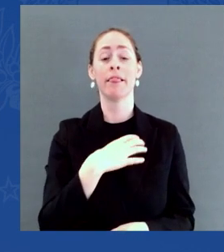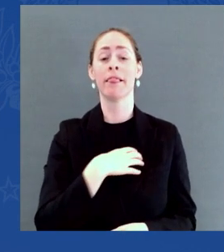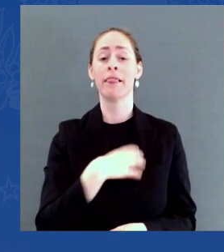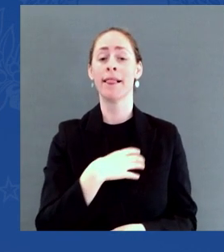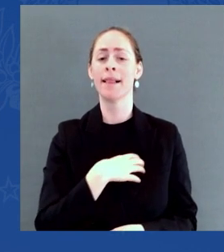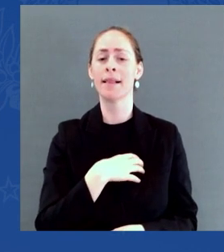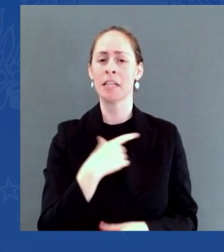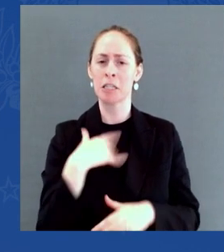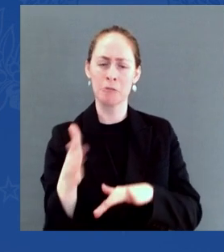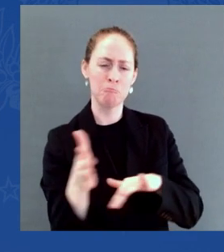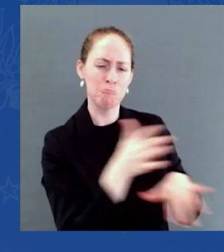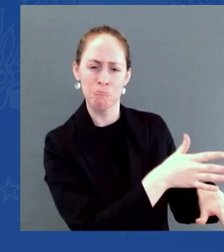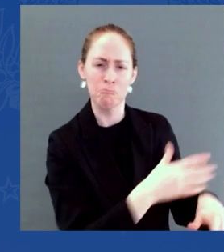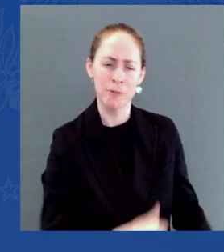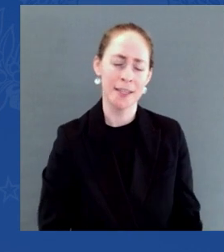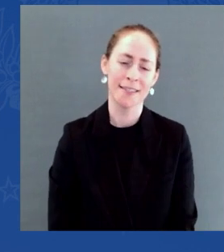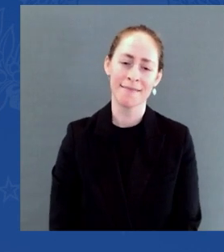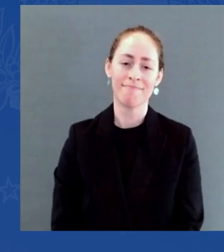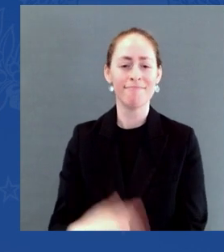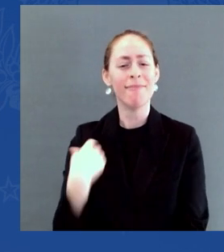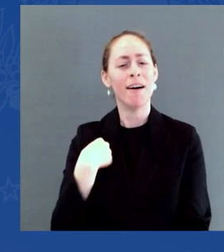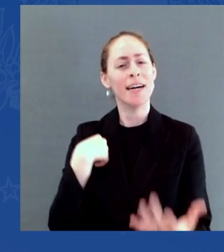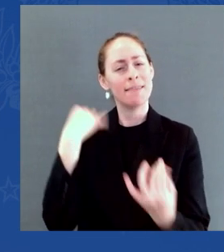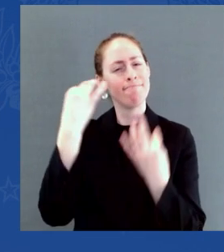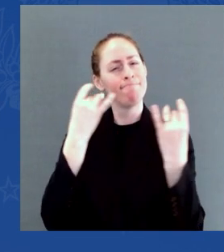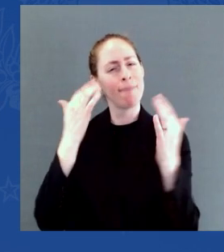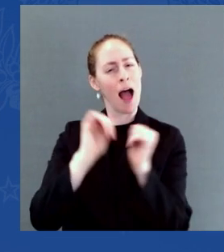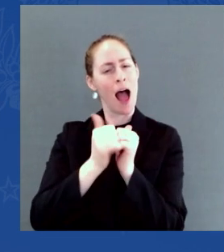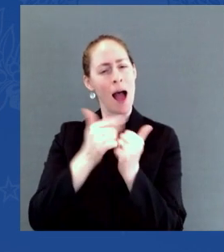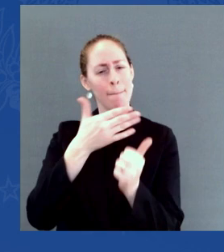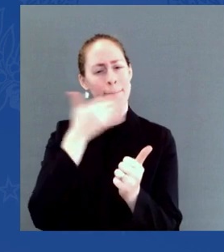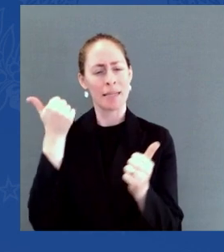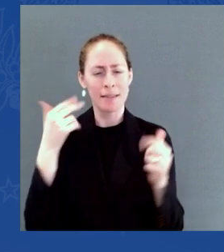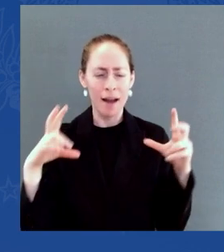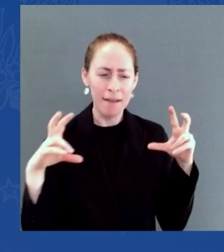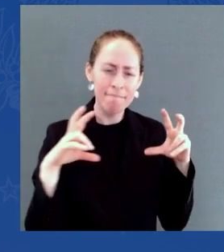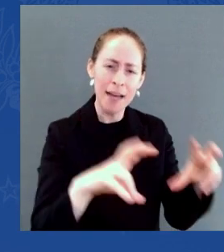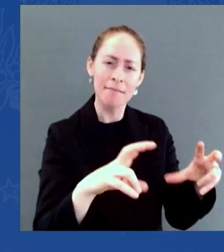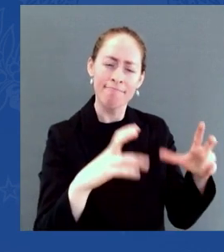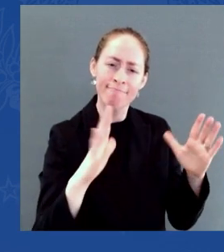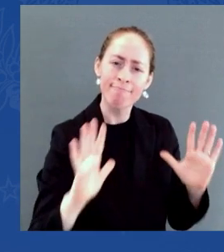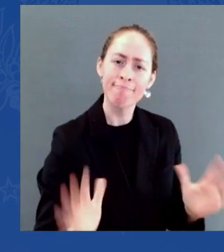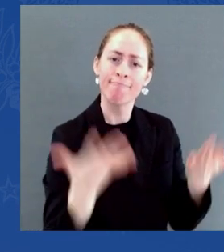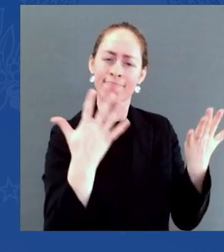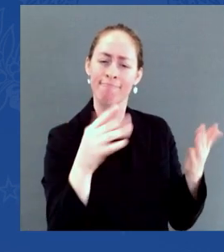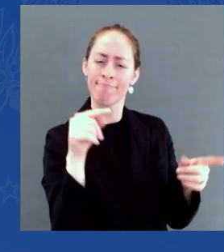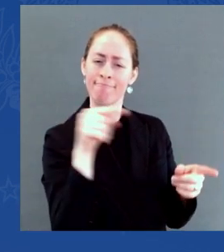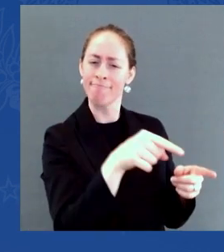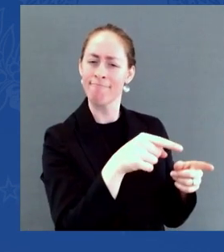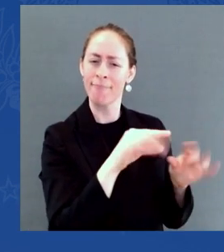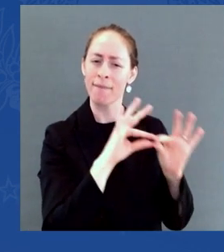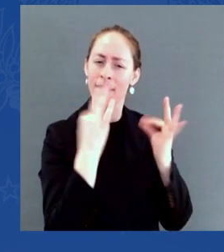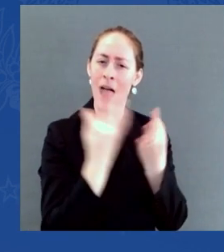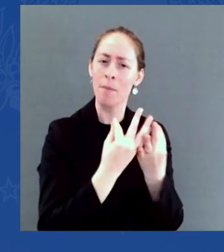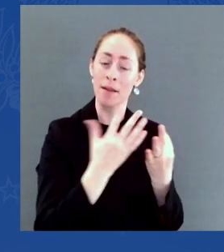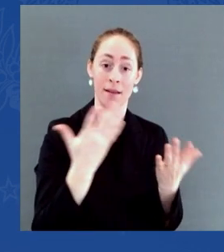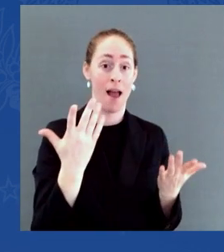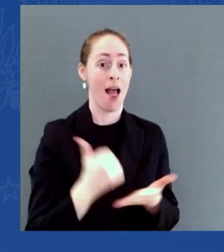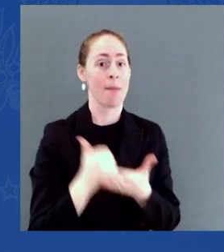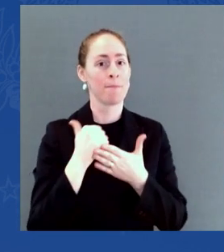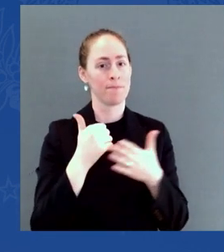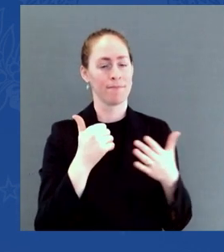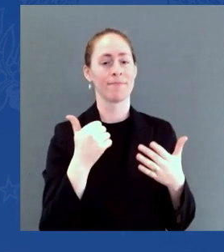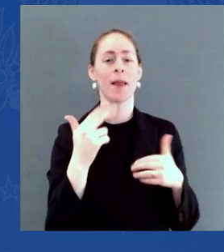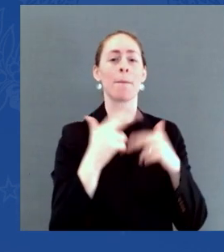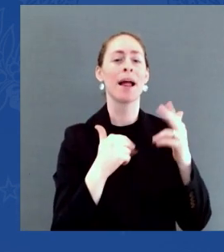does. It will lower out-of-pocket costs for child care, elder care, housing, college, health care,